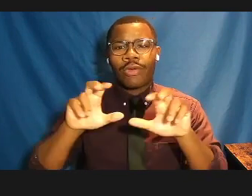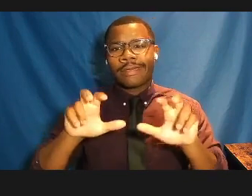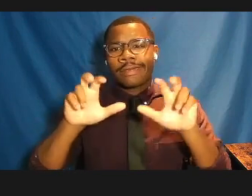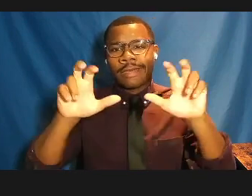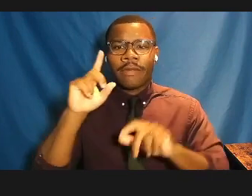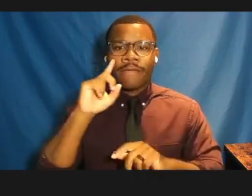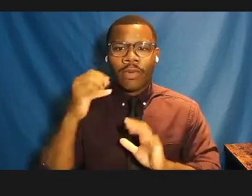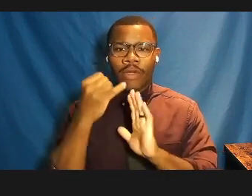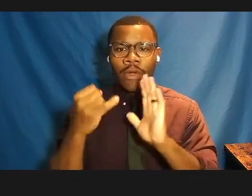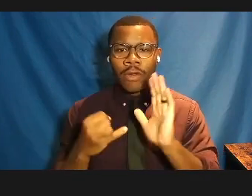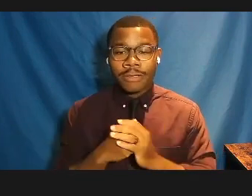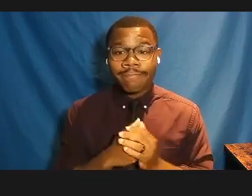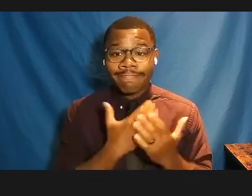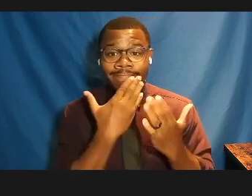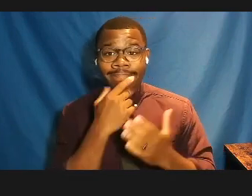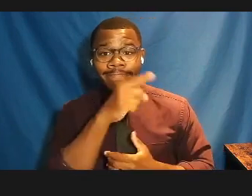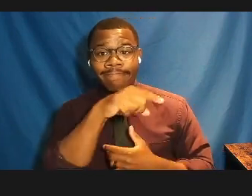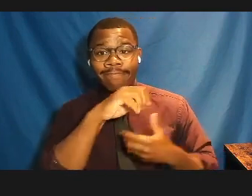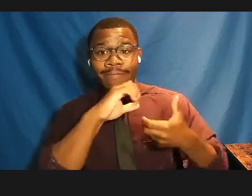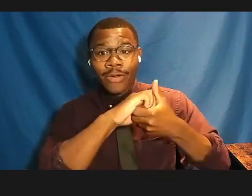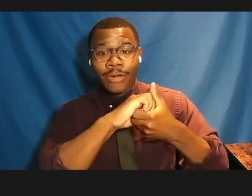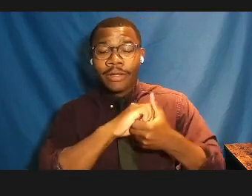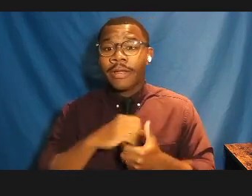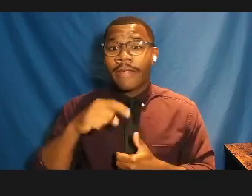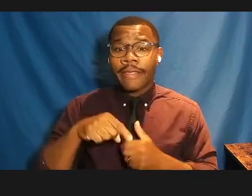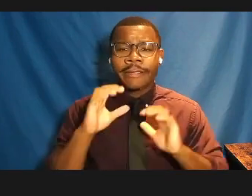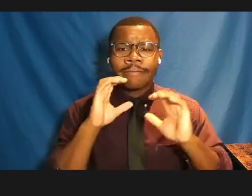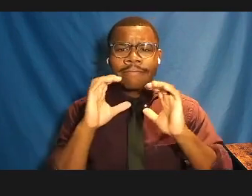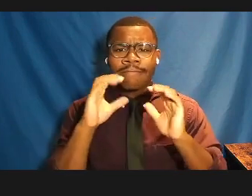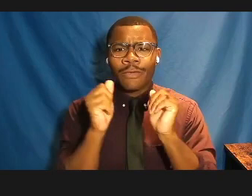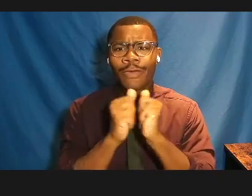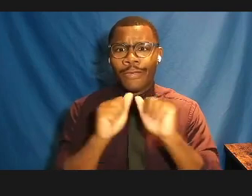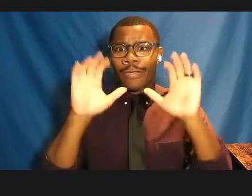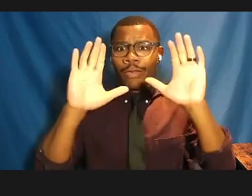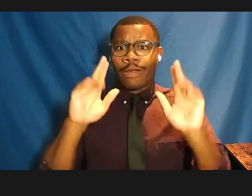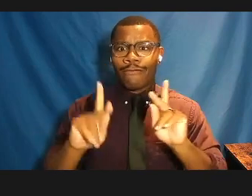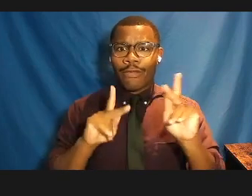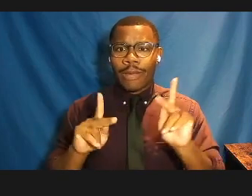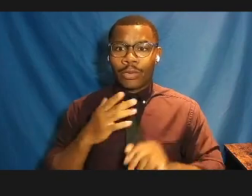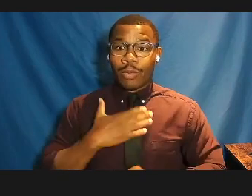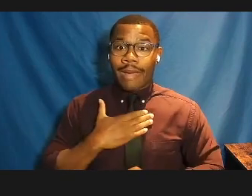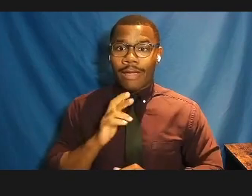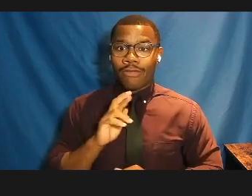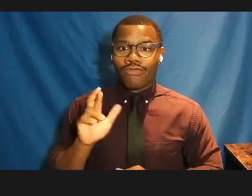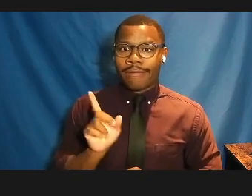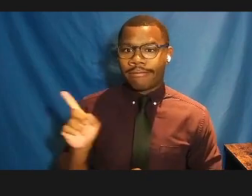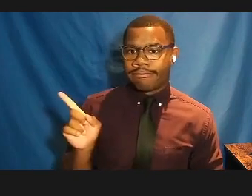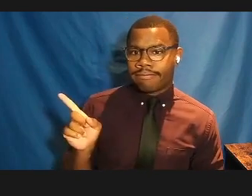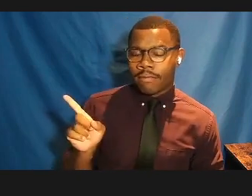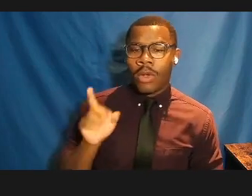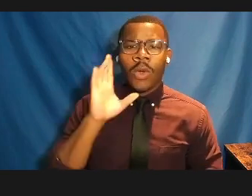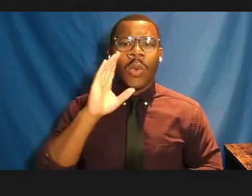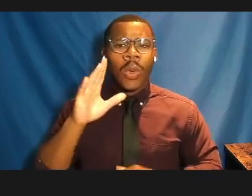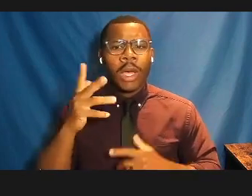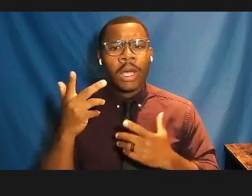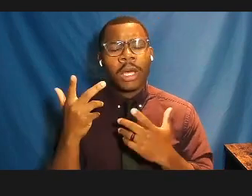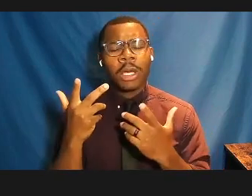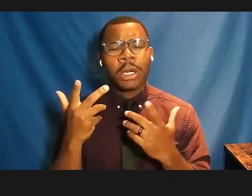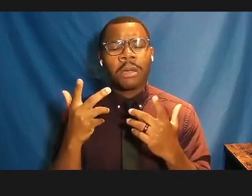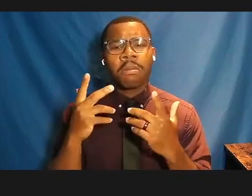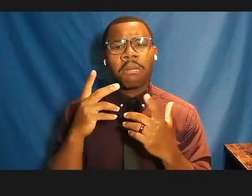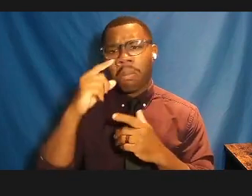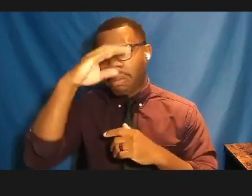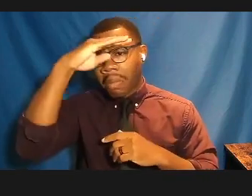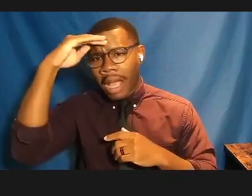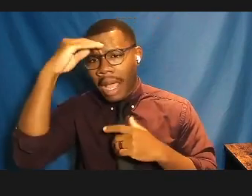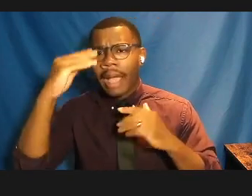So this wonderful conversation with the wonderful humans to my right will explore foundations of Black and Indigenous relationships,